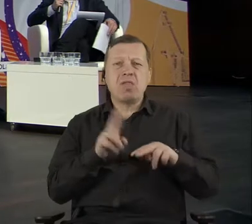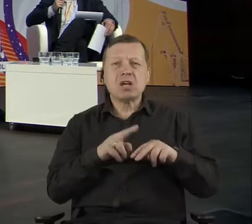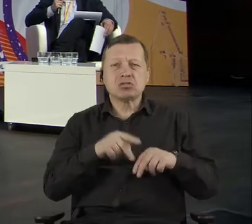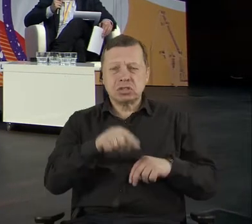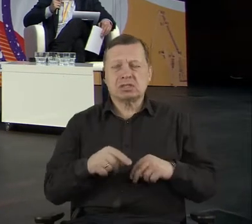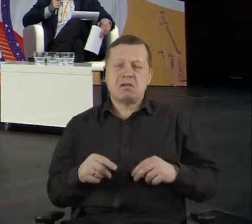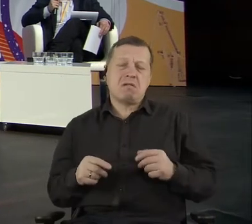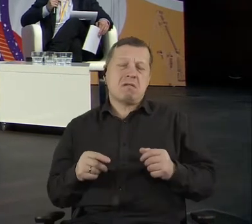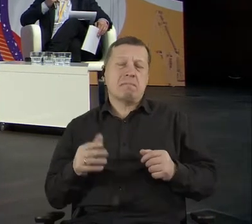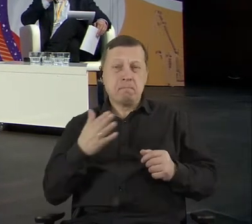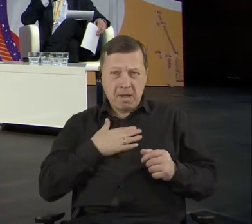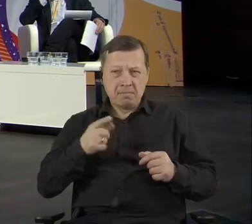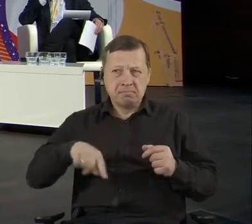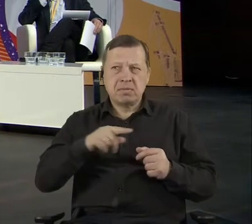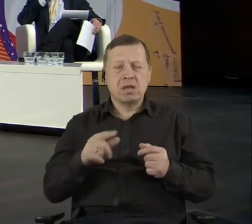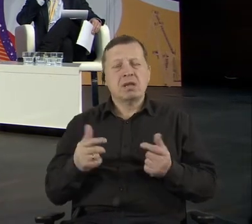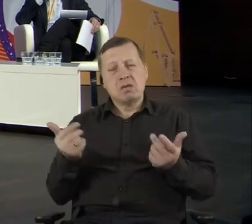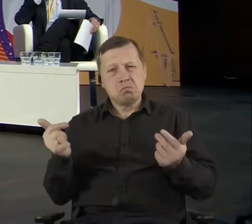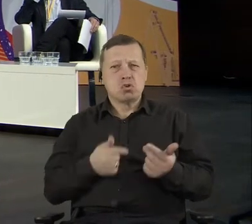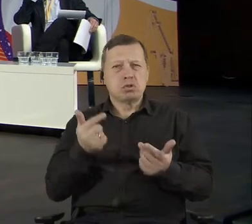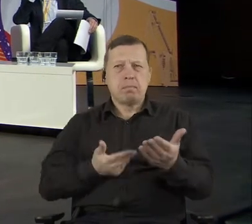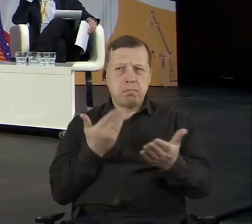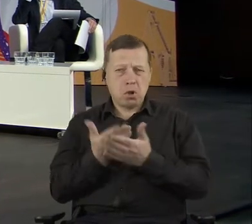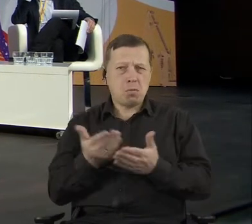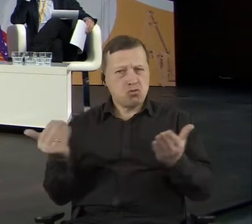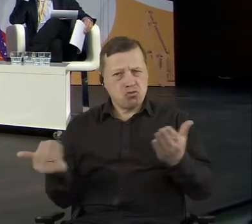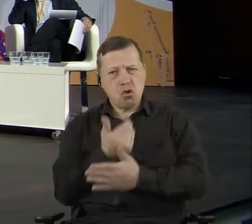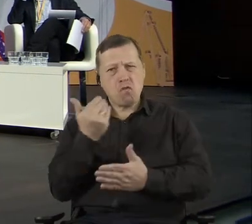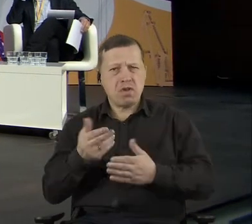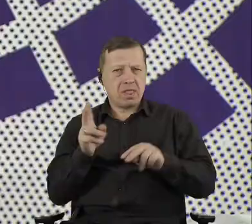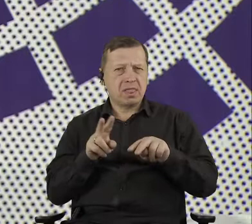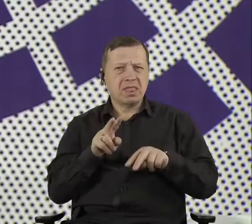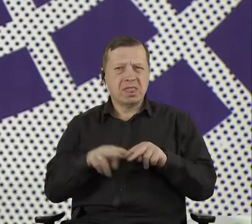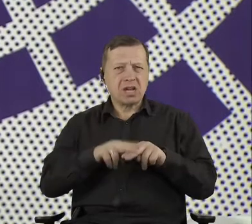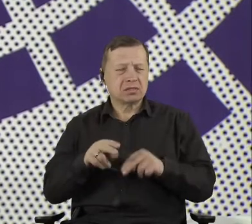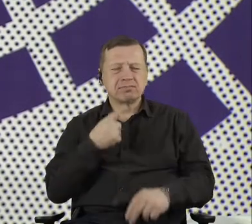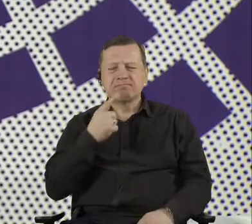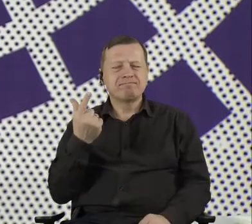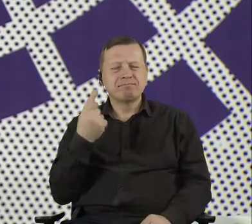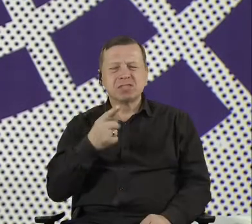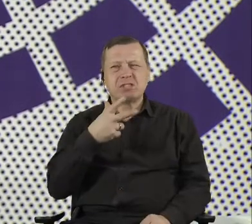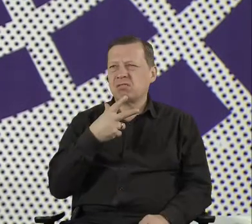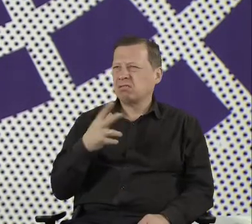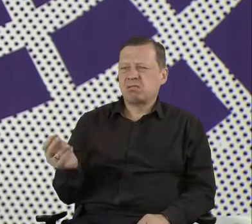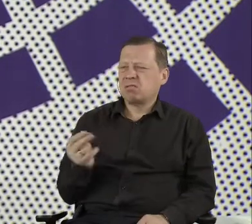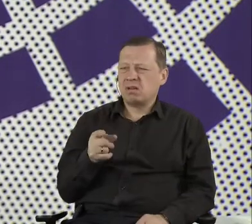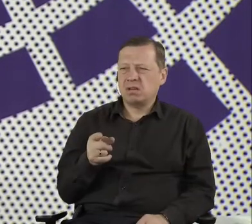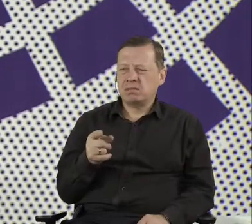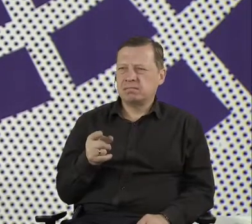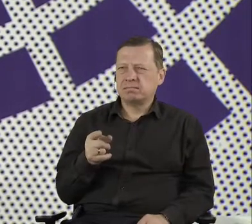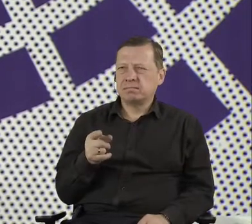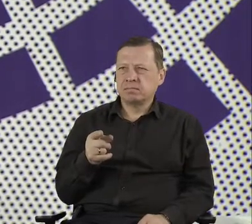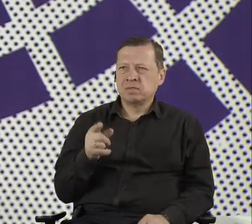solutions. Not tools, but processes, processes, the kind of renewing the institutional setting that is dating, you know, centuries